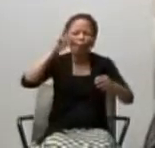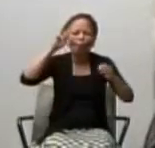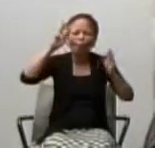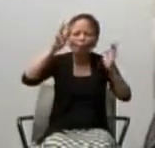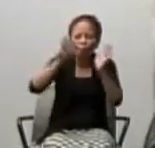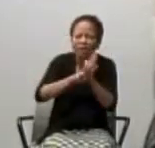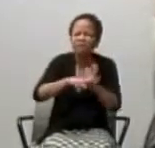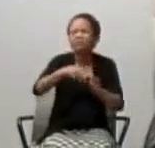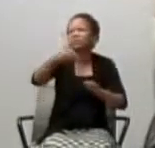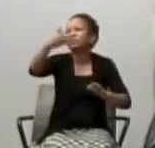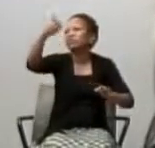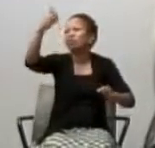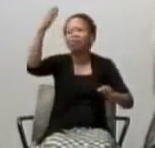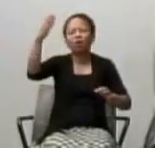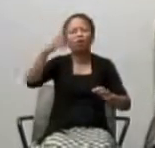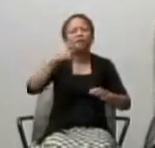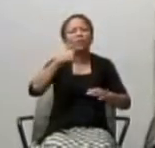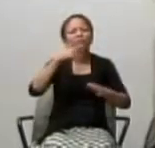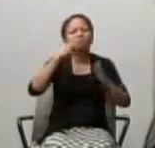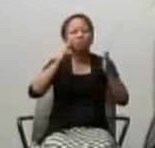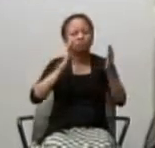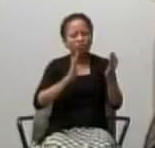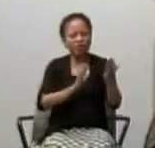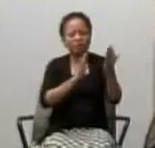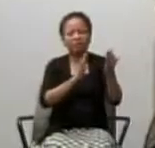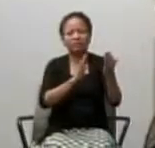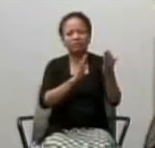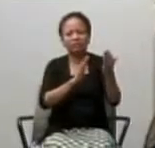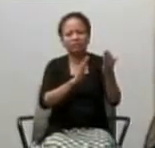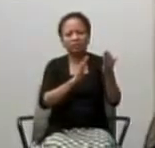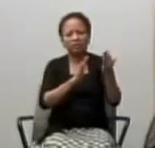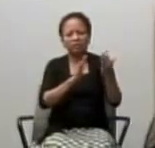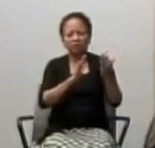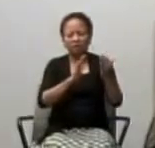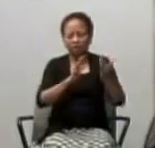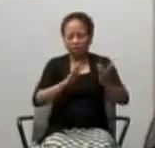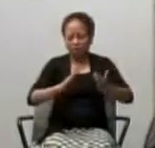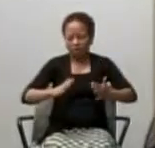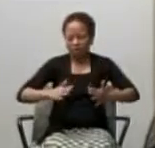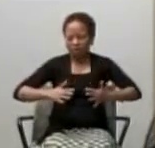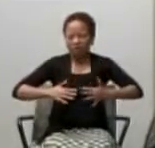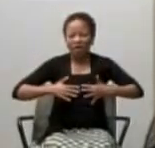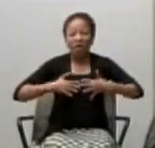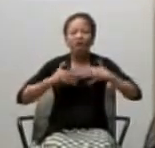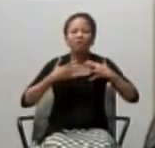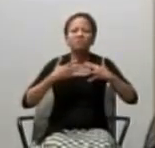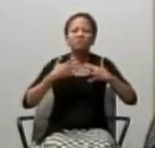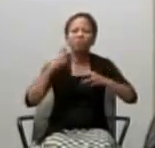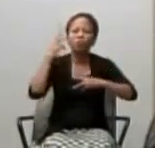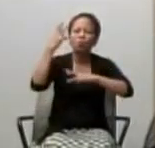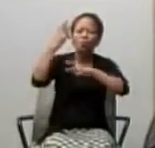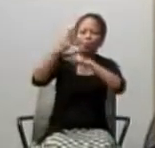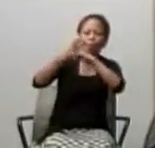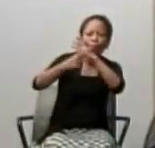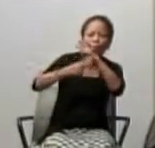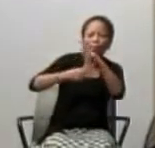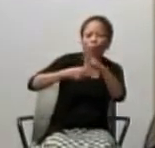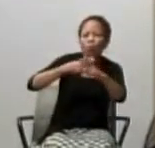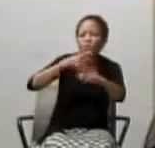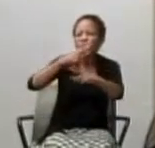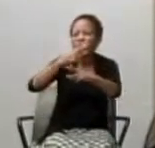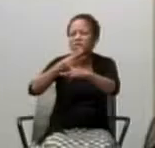presence of God in our lives, then our world and society can be